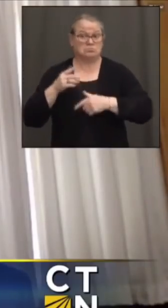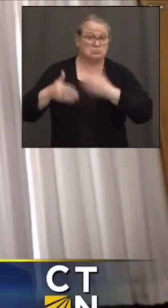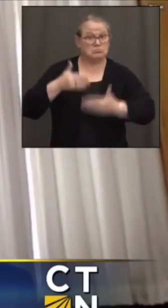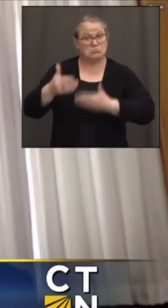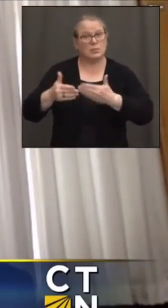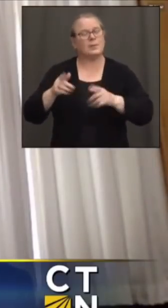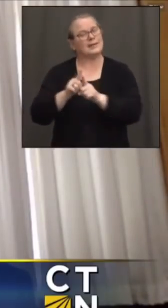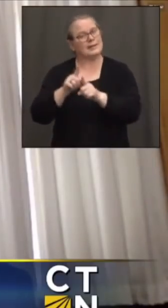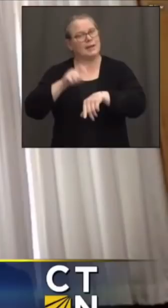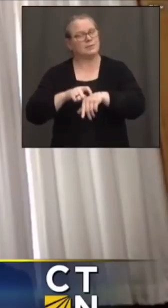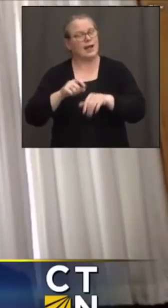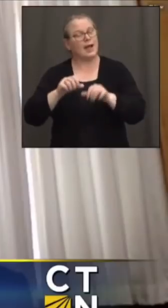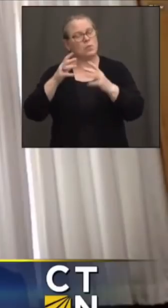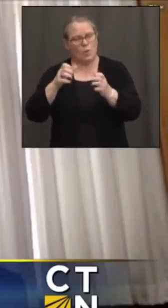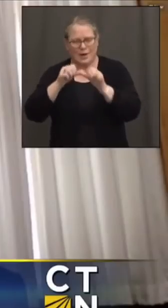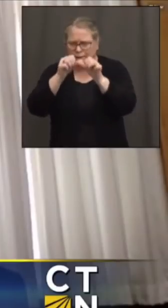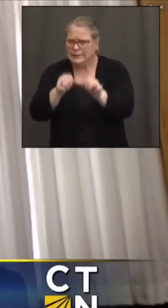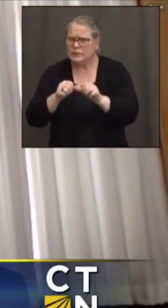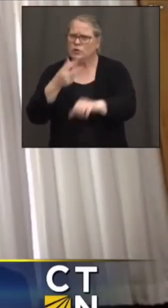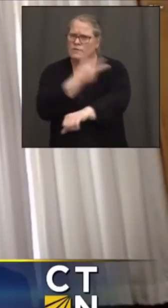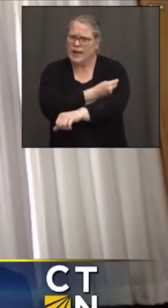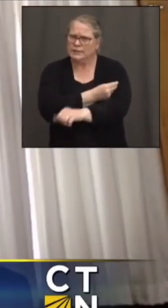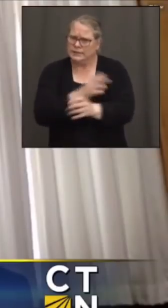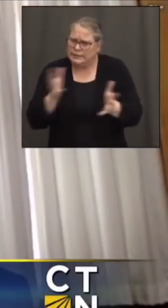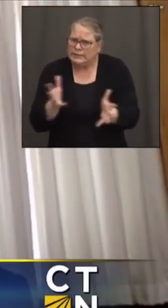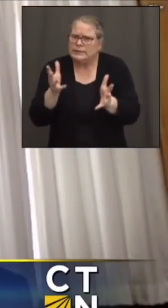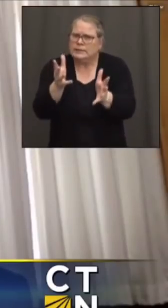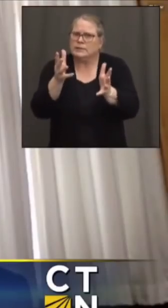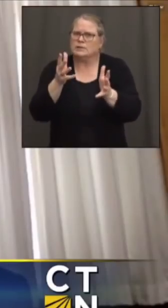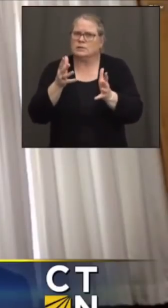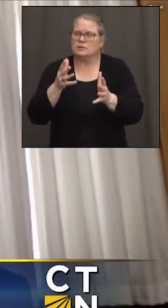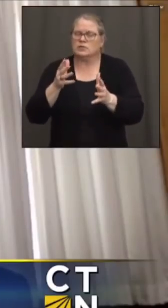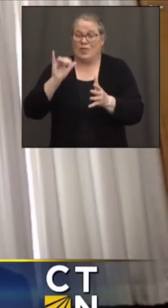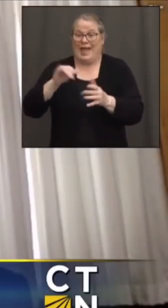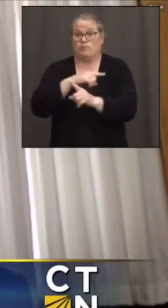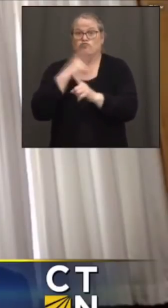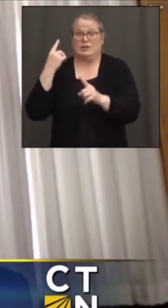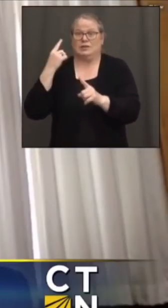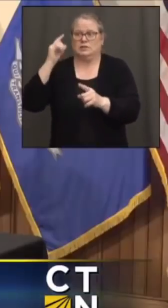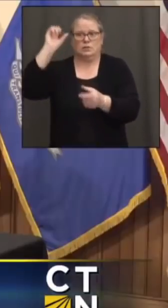driving those vaccination rates up as high as we can, just to continue to reduce the risk overall.